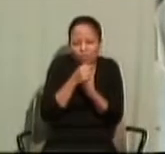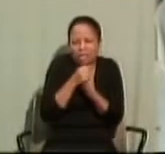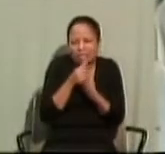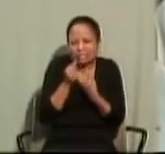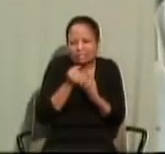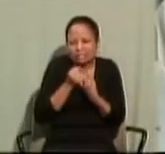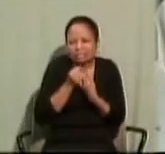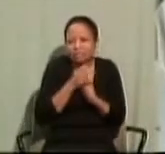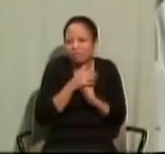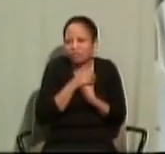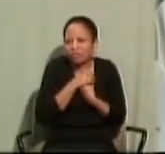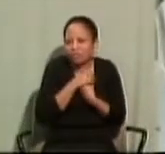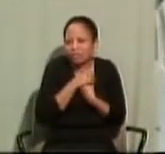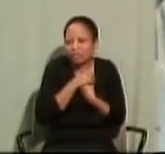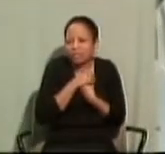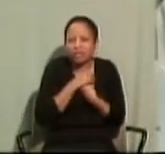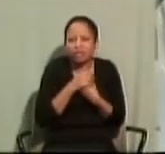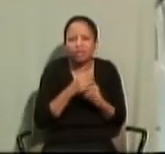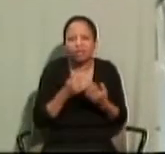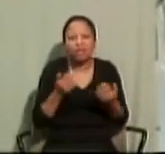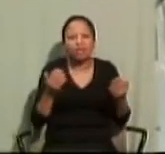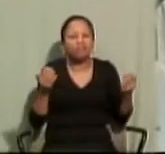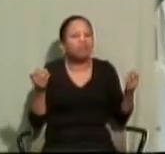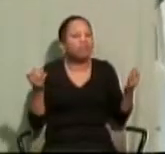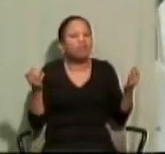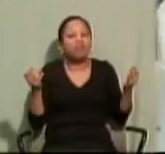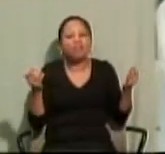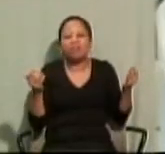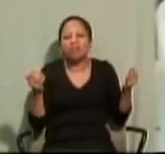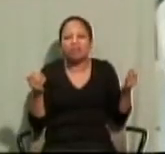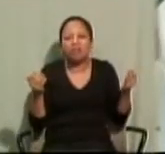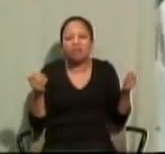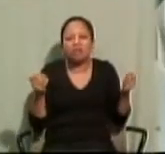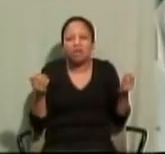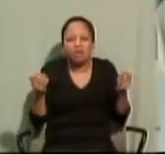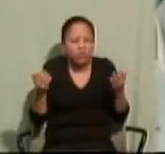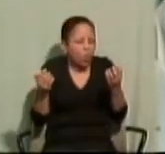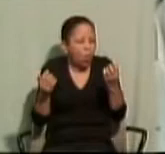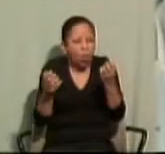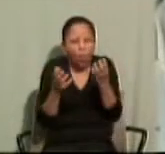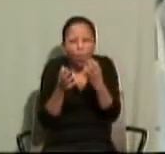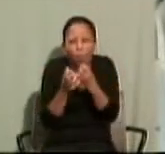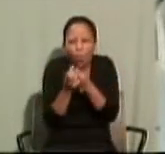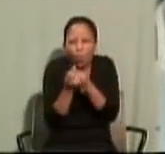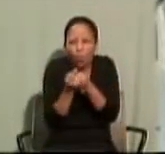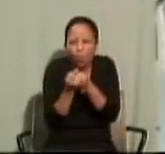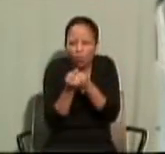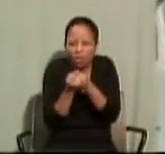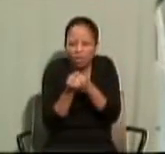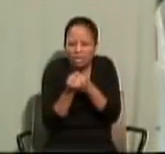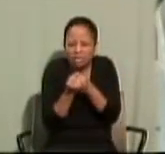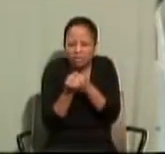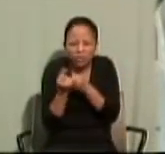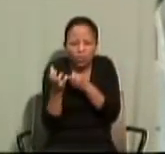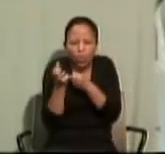And therefore, because of our attachment to these things,